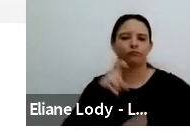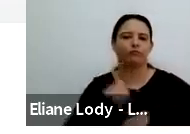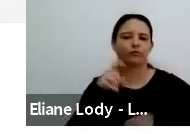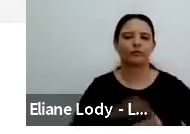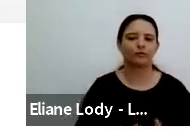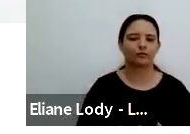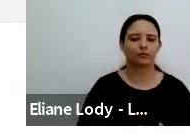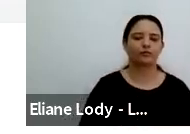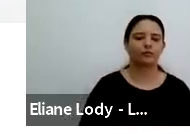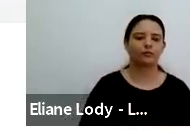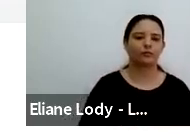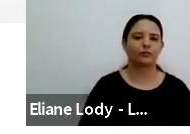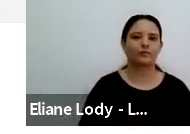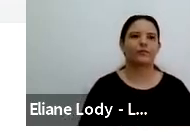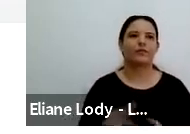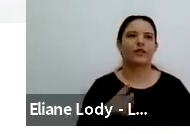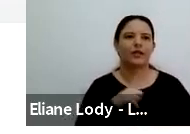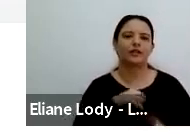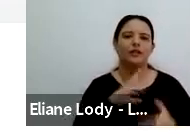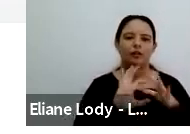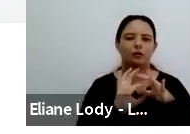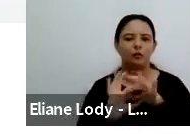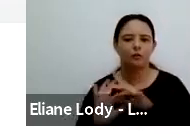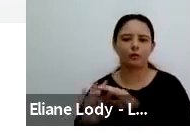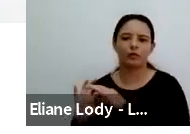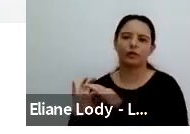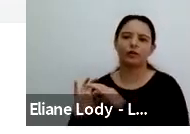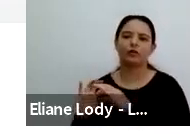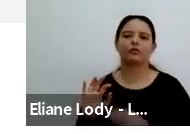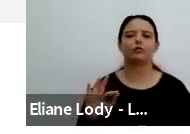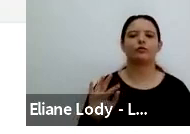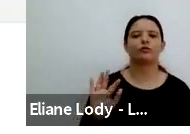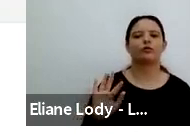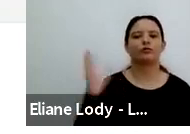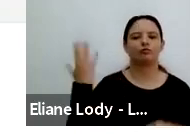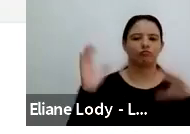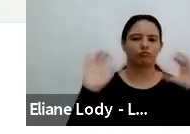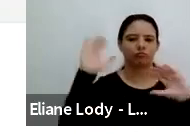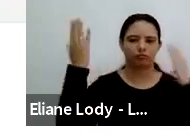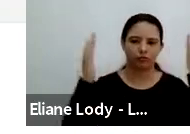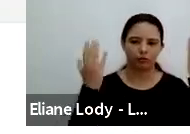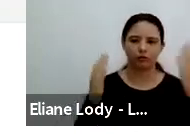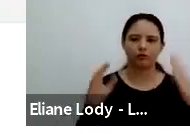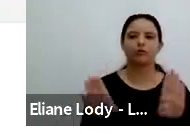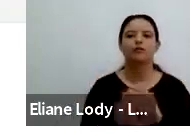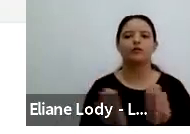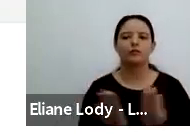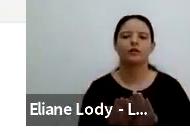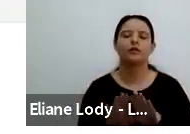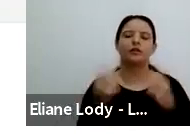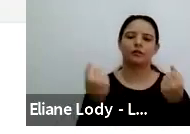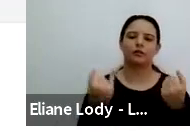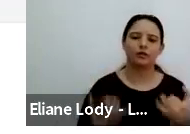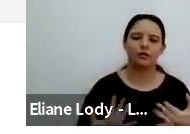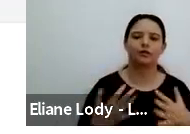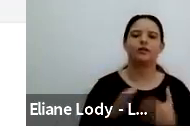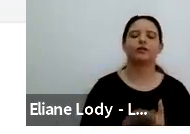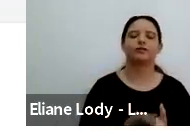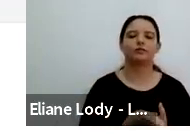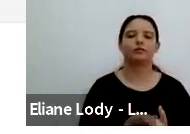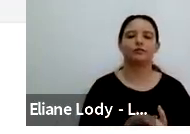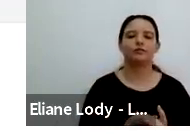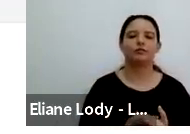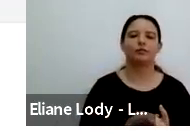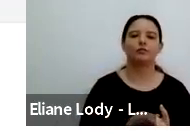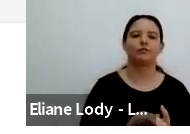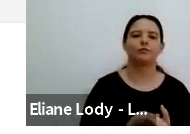contexts, you know, Garfinkel classically talked about imagining people as cultural dopes, you know, puppets pulled by